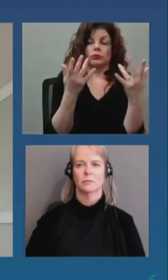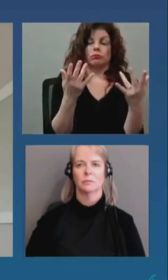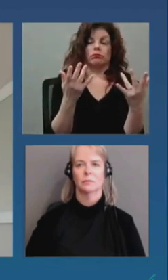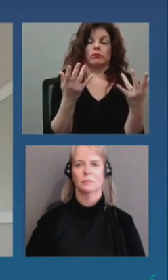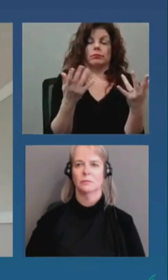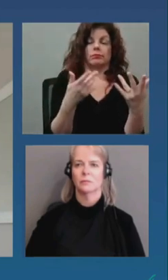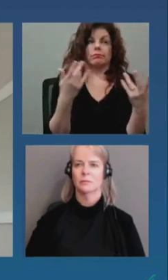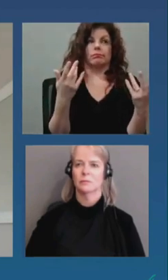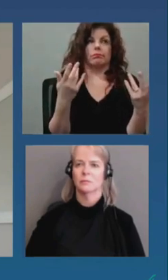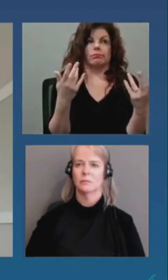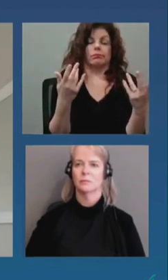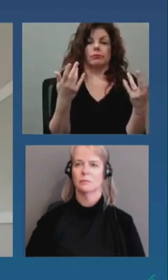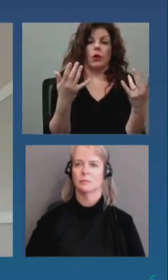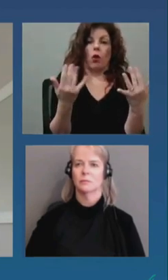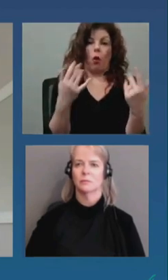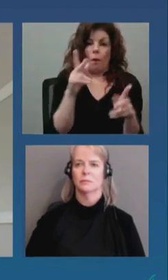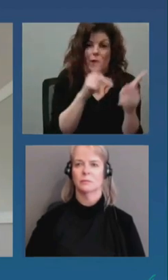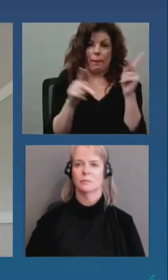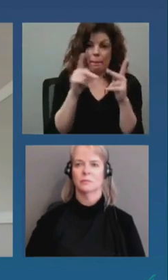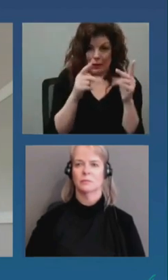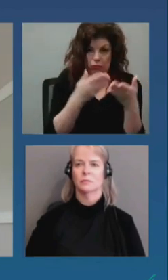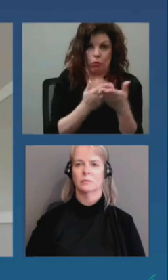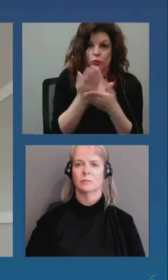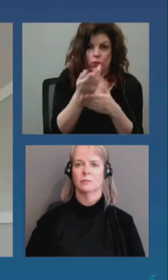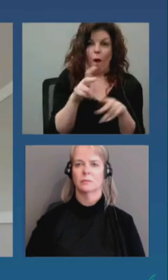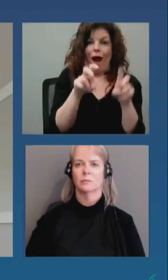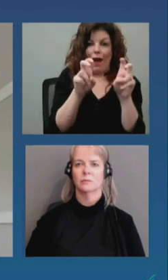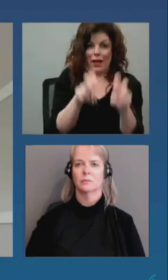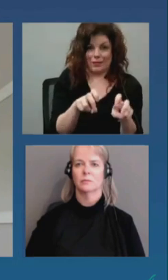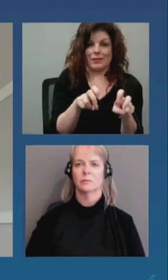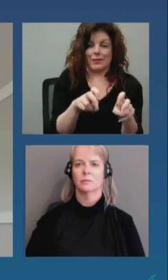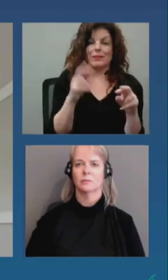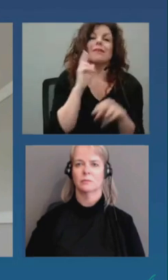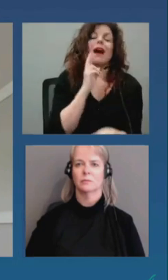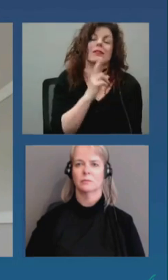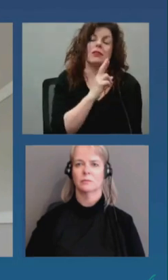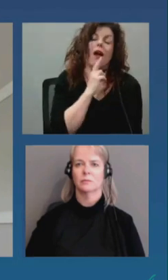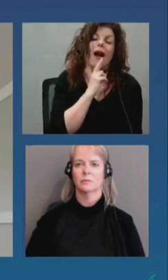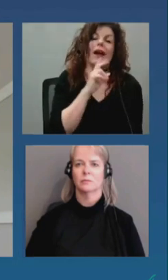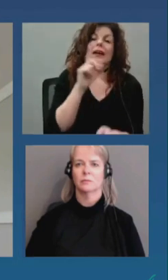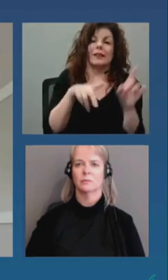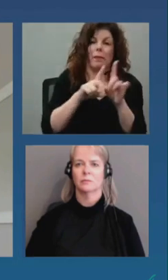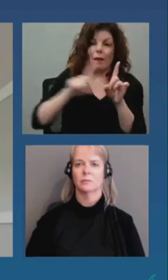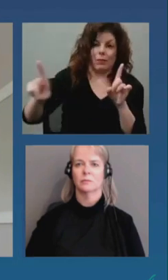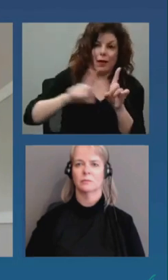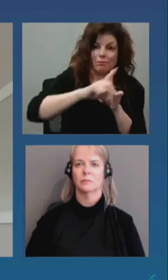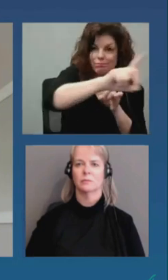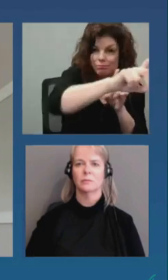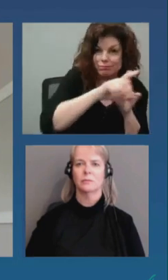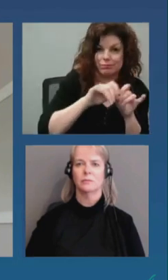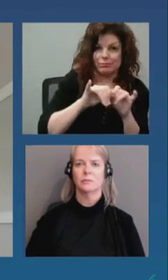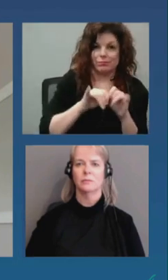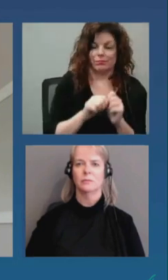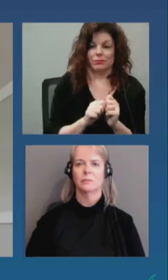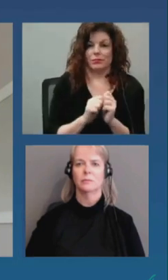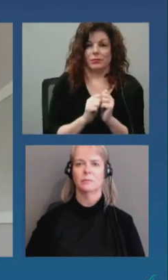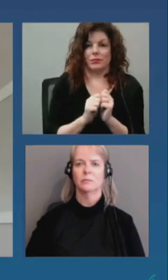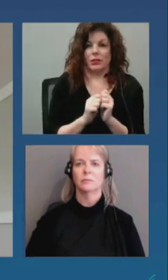qui peuvent de personnes qui peuvent être assis dans un même restaurant en fonction de la grandeur des lieux